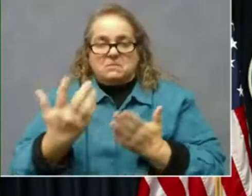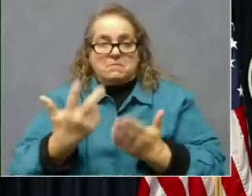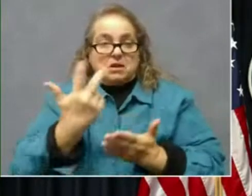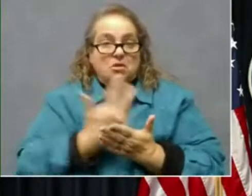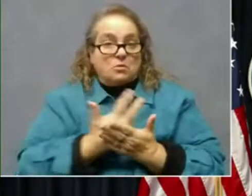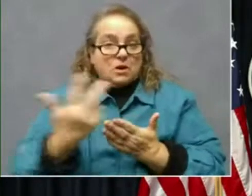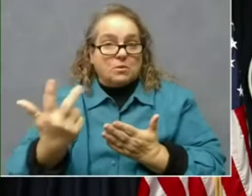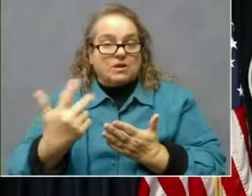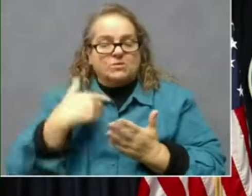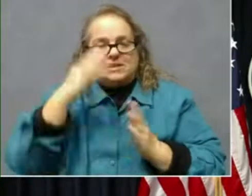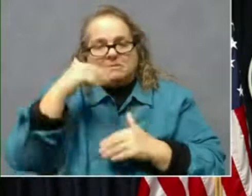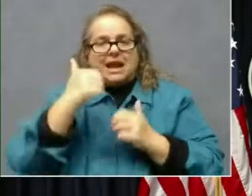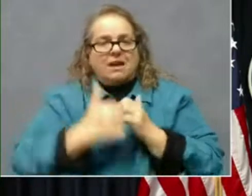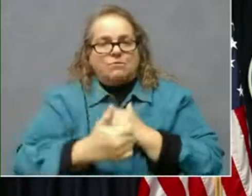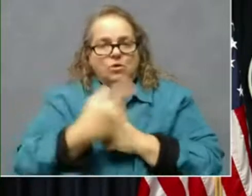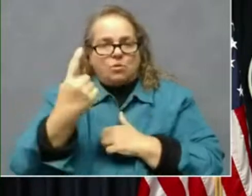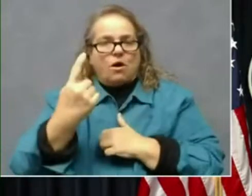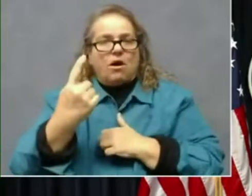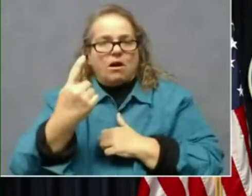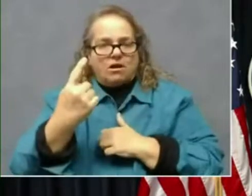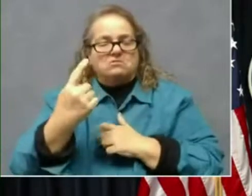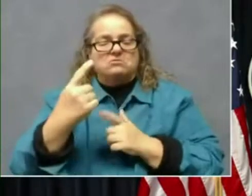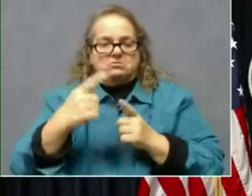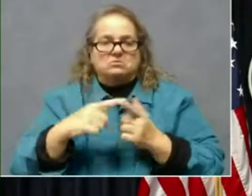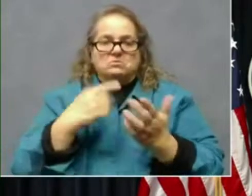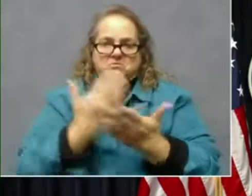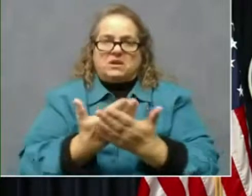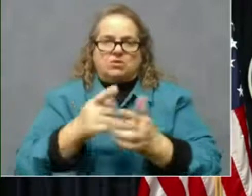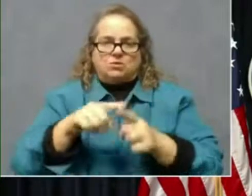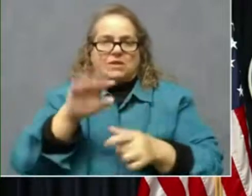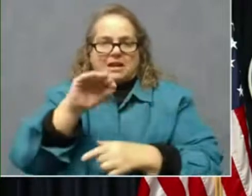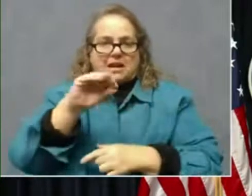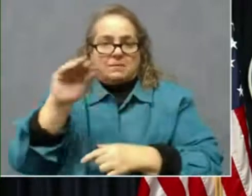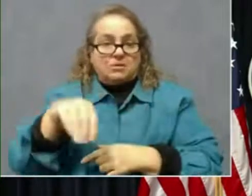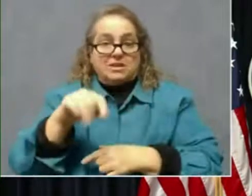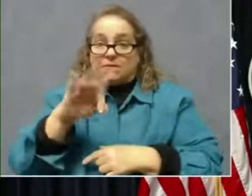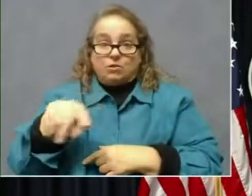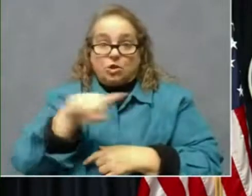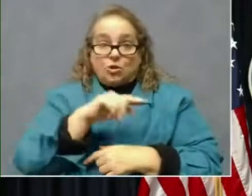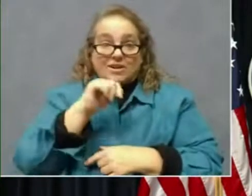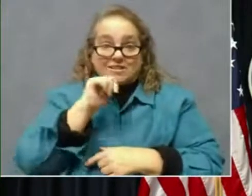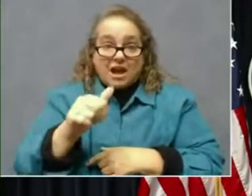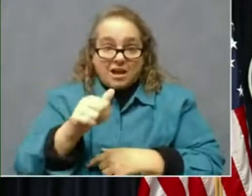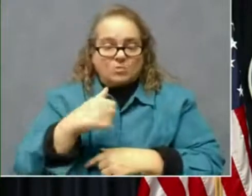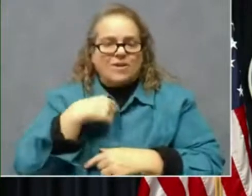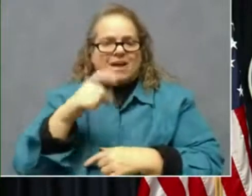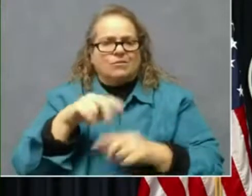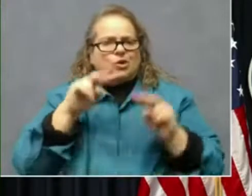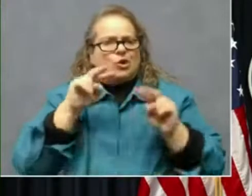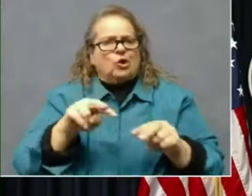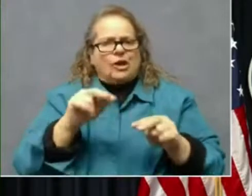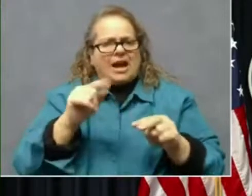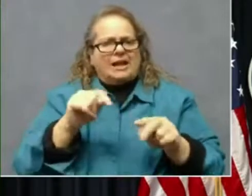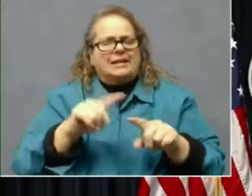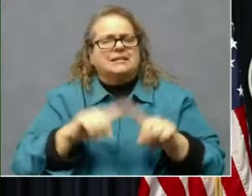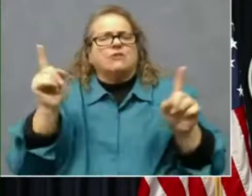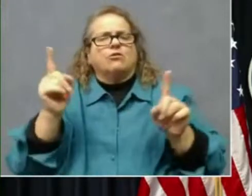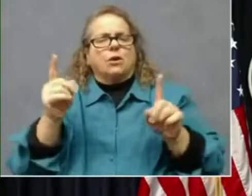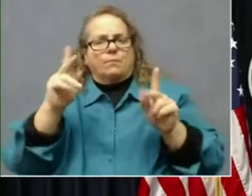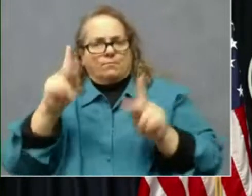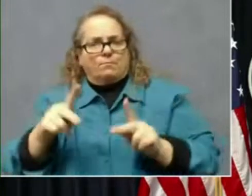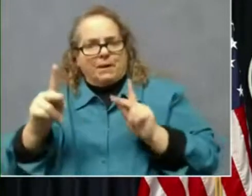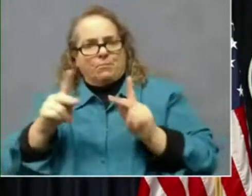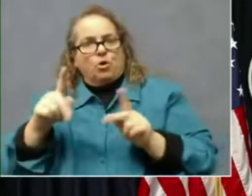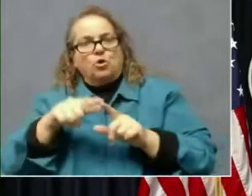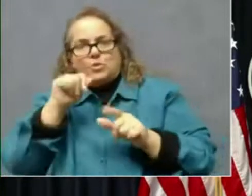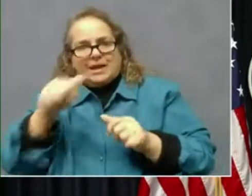everybody to get there. And if, if providers aren't getting there, then we are going to have to look at, at other providers, uh, to, to